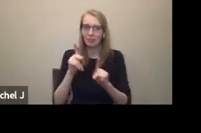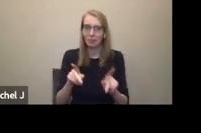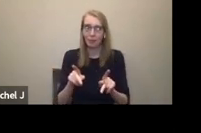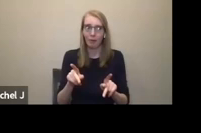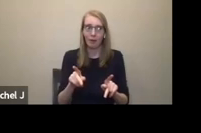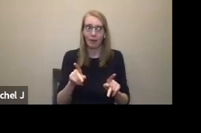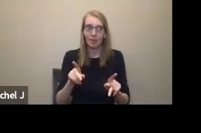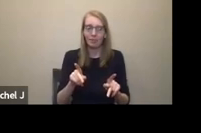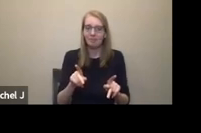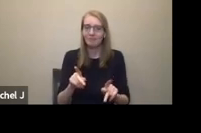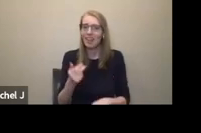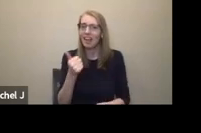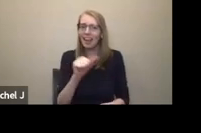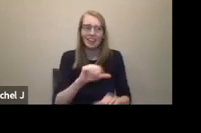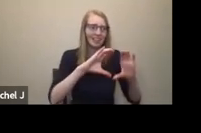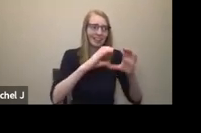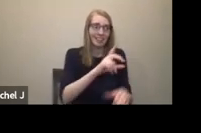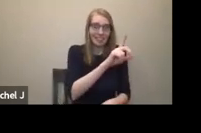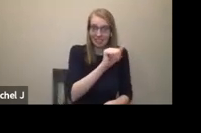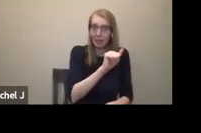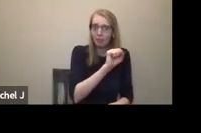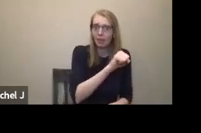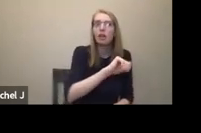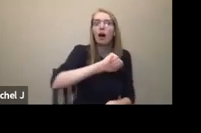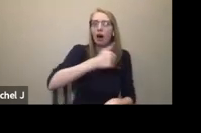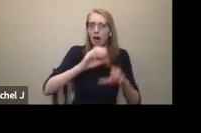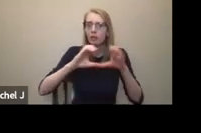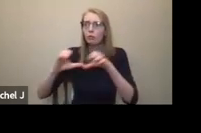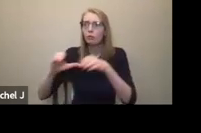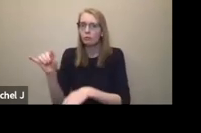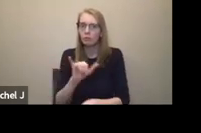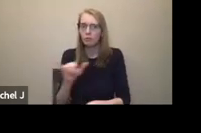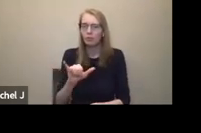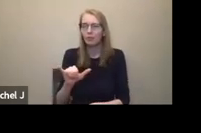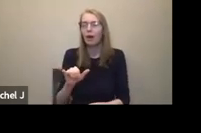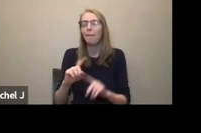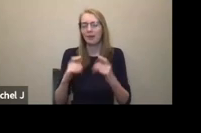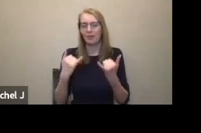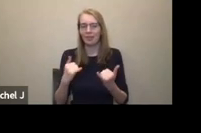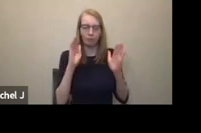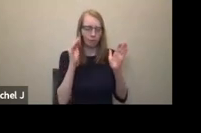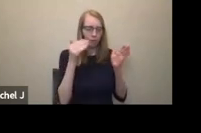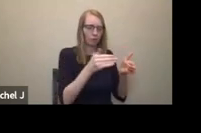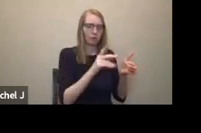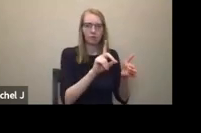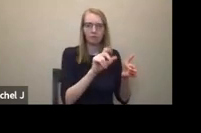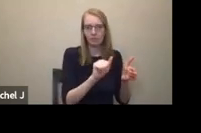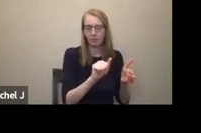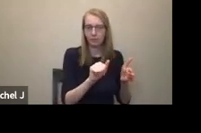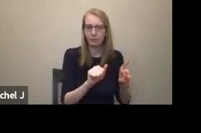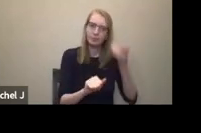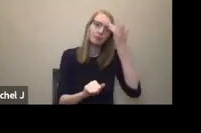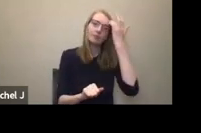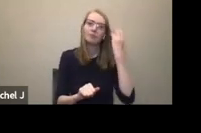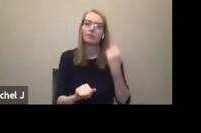any protected classes of people. But in this context, we're focusing on impairment. But I want to stress that again, because how you